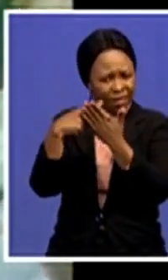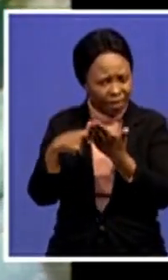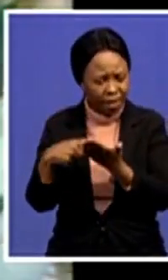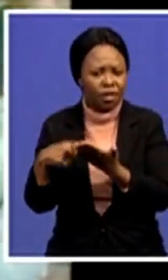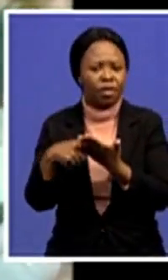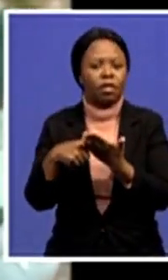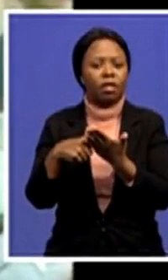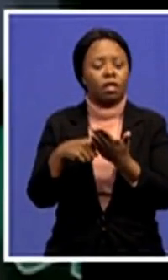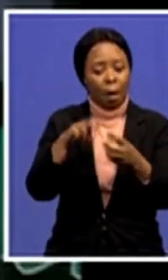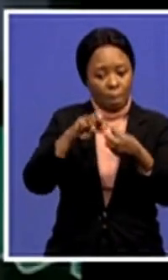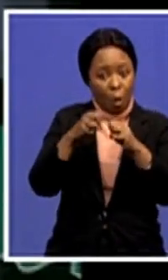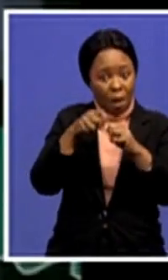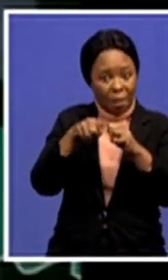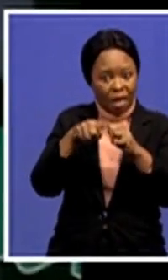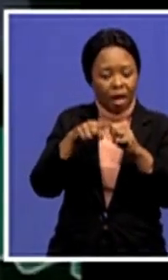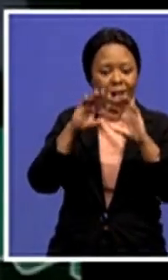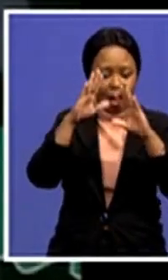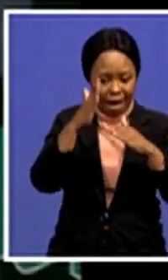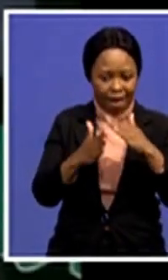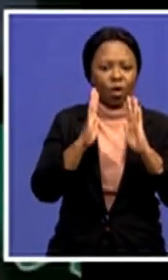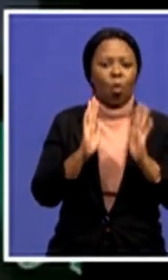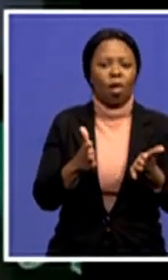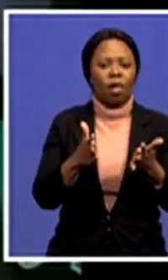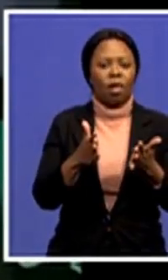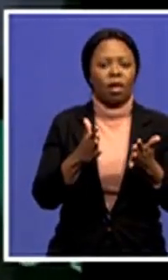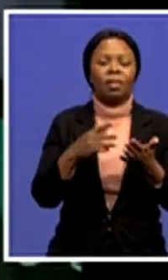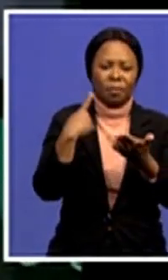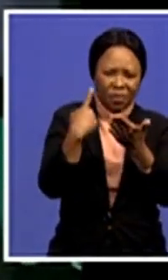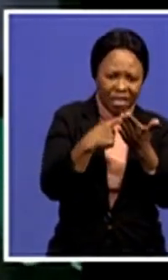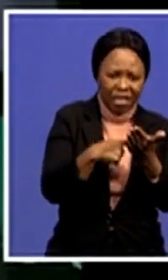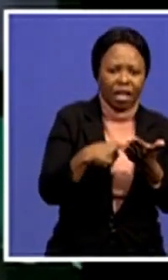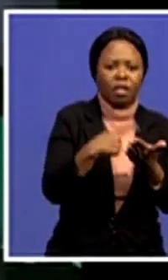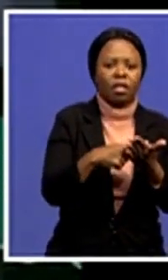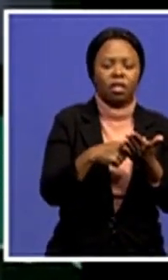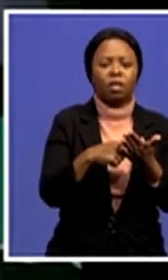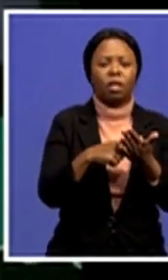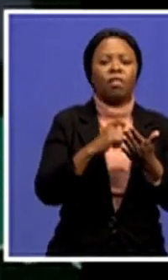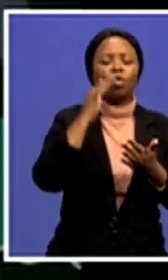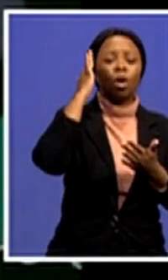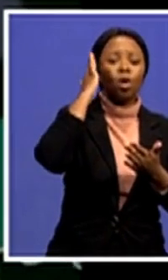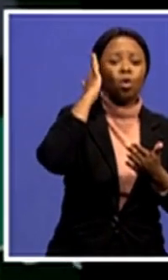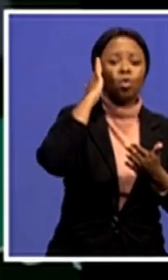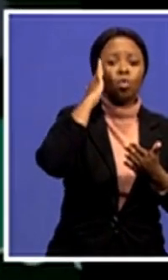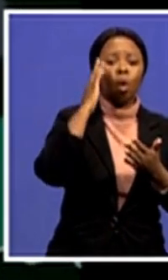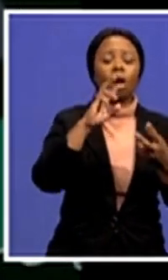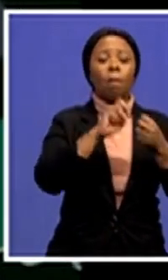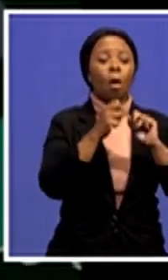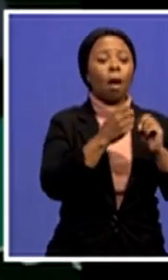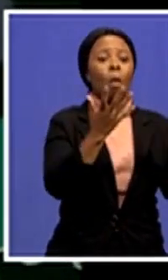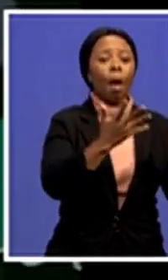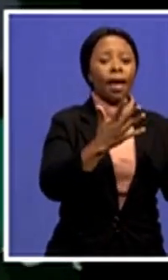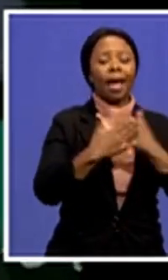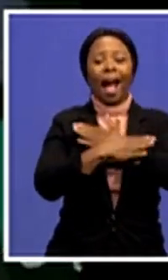Discuss with them. Let them know what's taking place. What is taking place elsewhere in other countries. Let them know